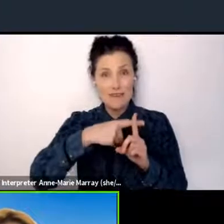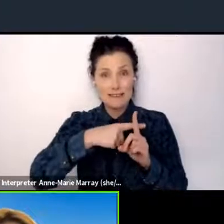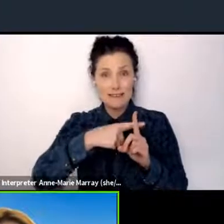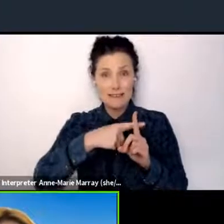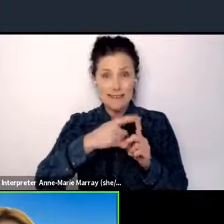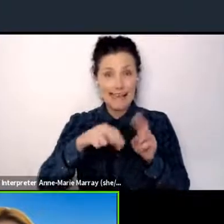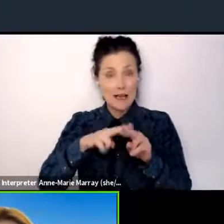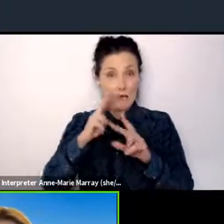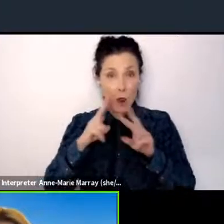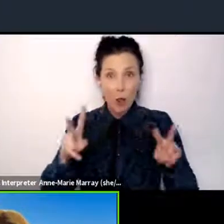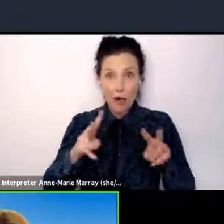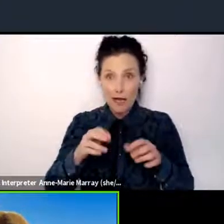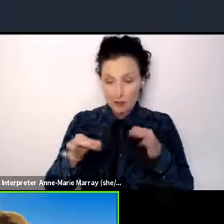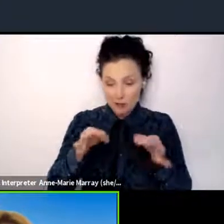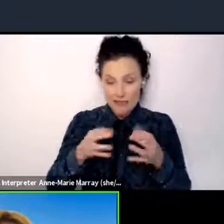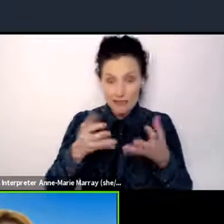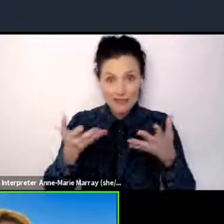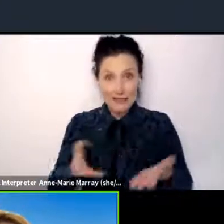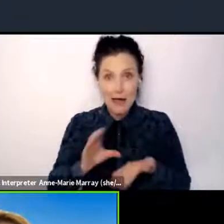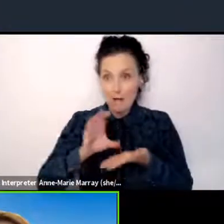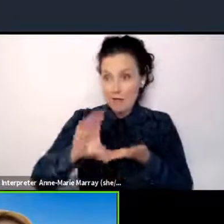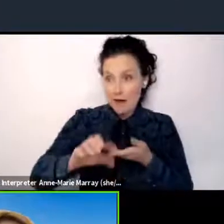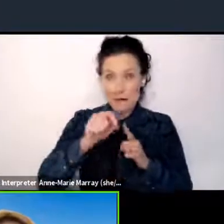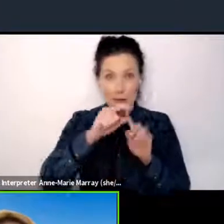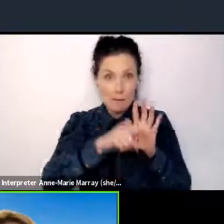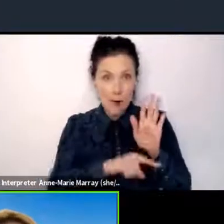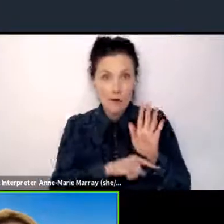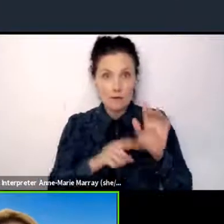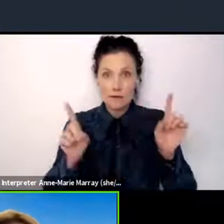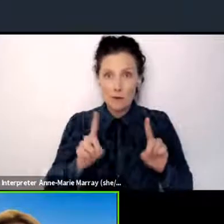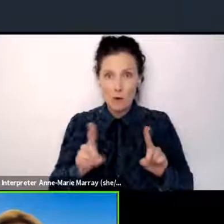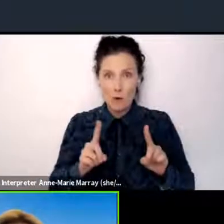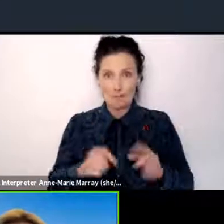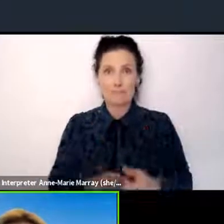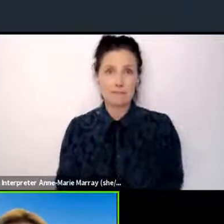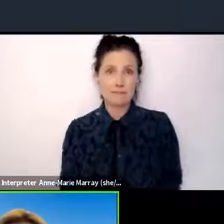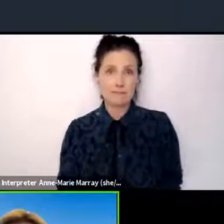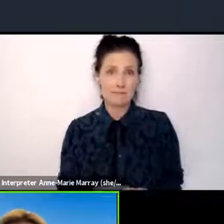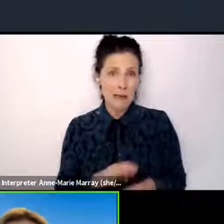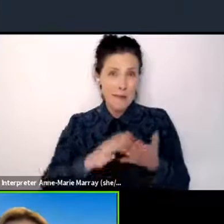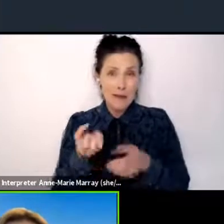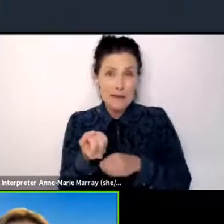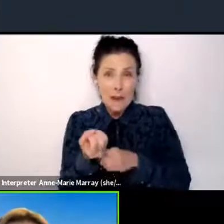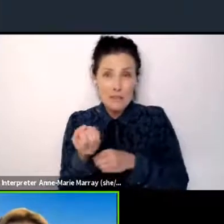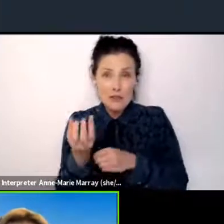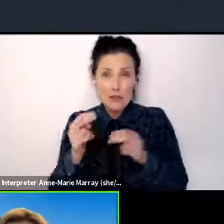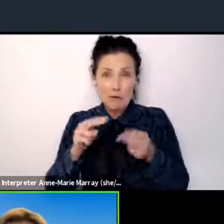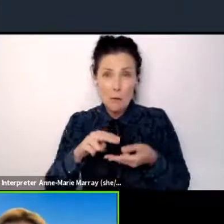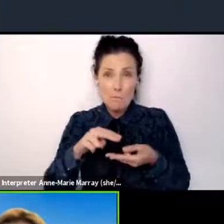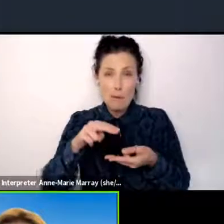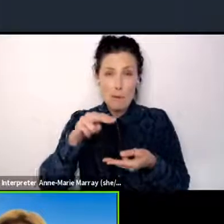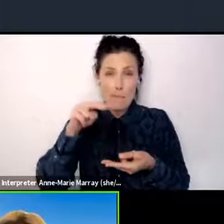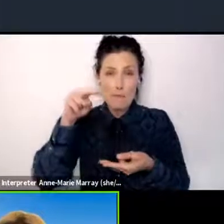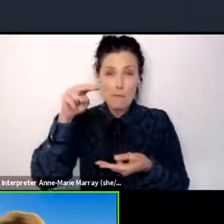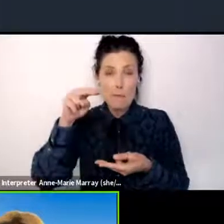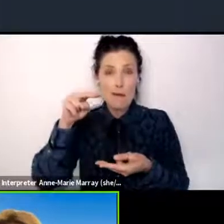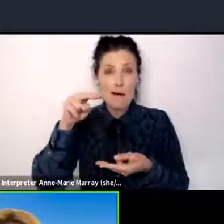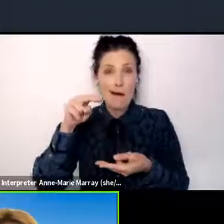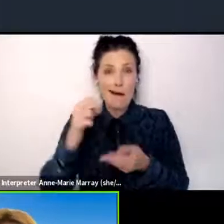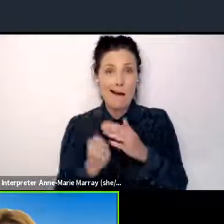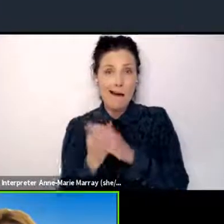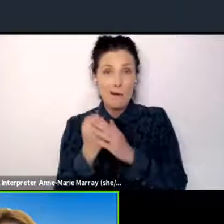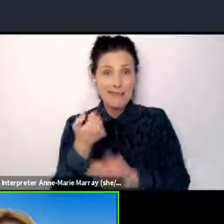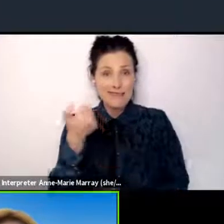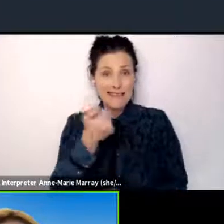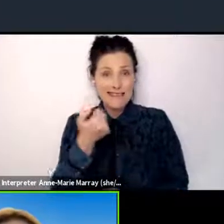that are in place to deliver it. That means that emissions are going to rise are currently on track to rise by 16 percent